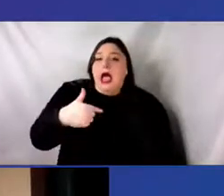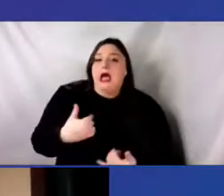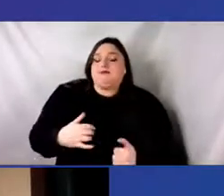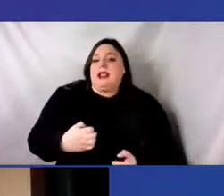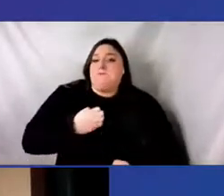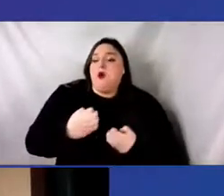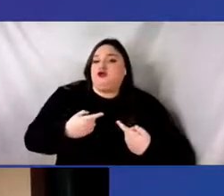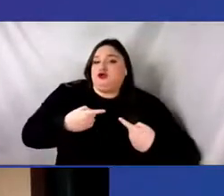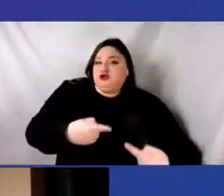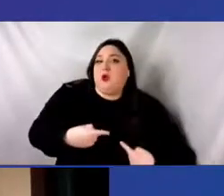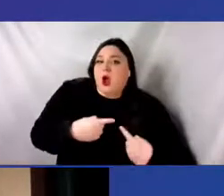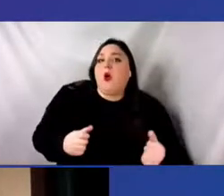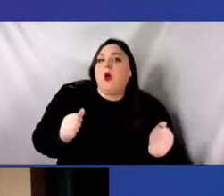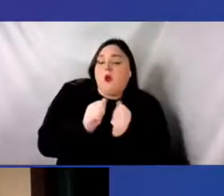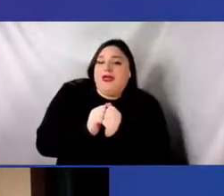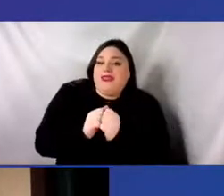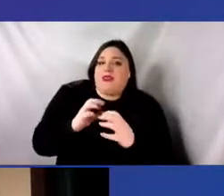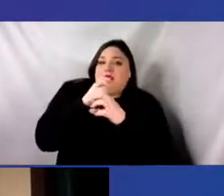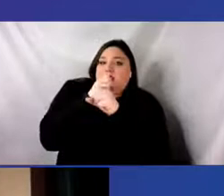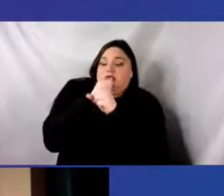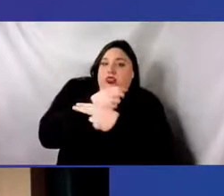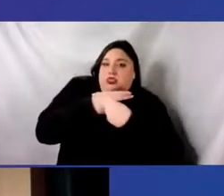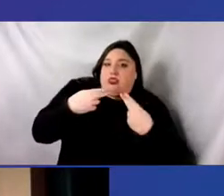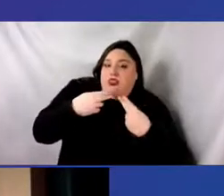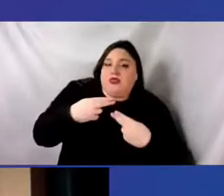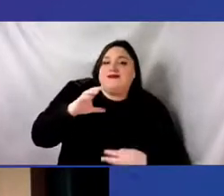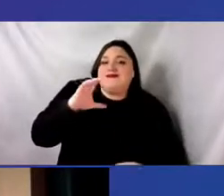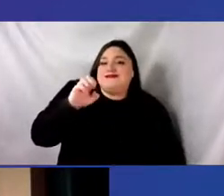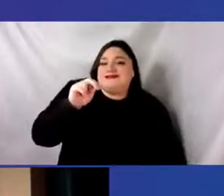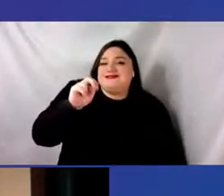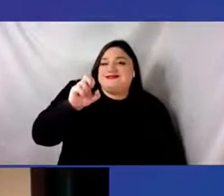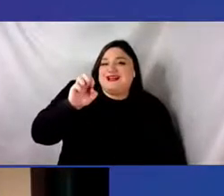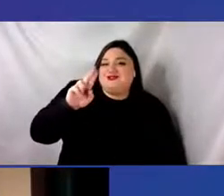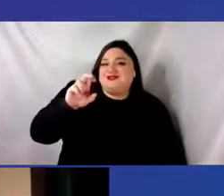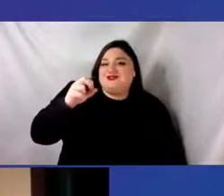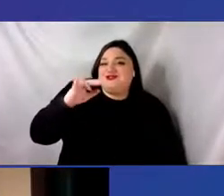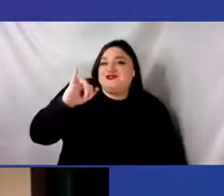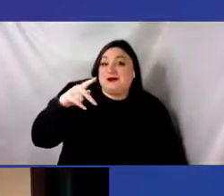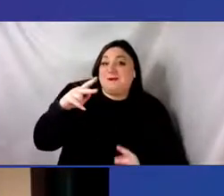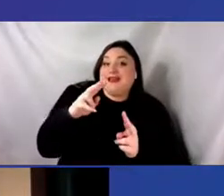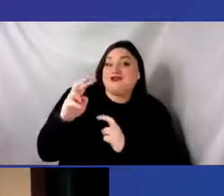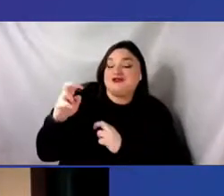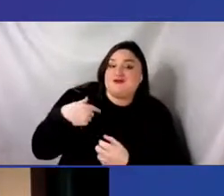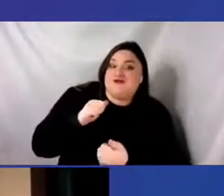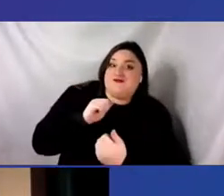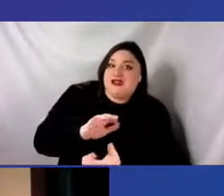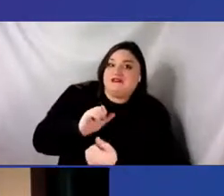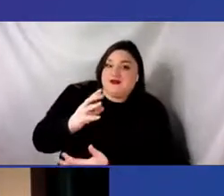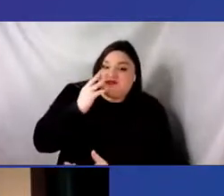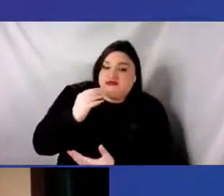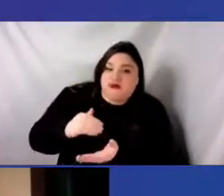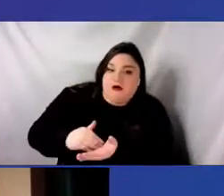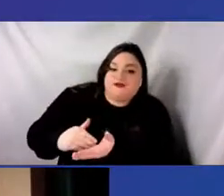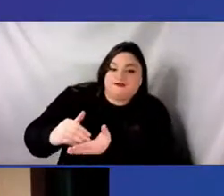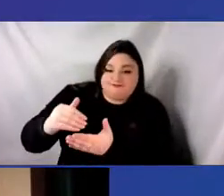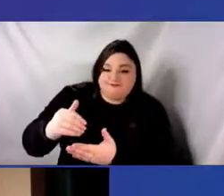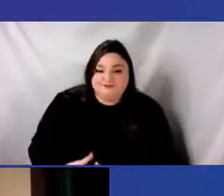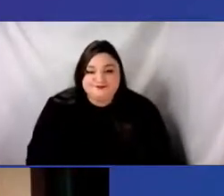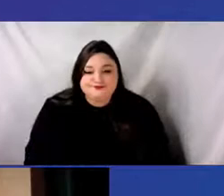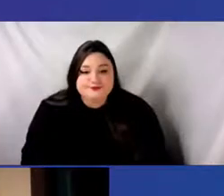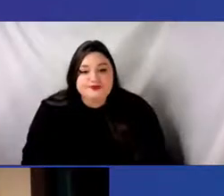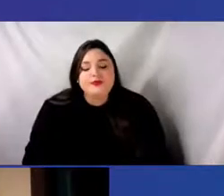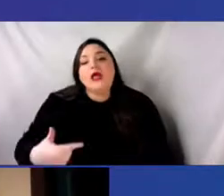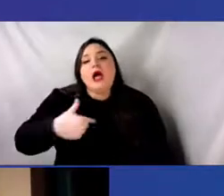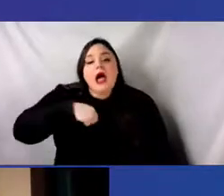I work in education, and I love working in education. And I think I was introduced at NYU. And I also give